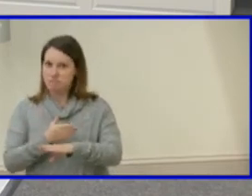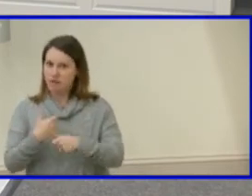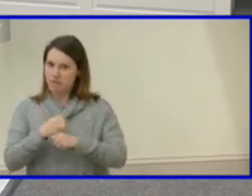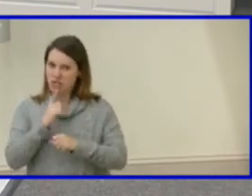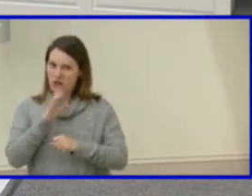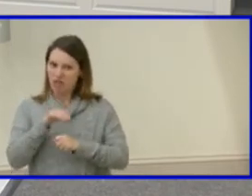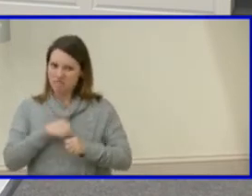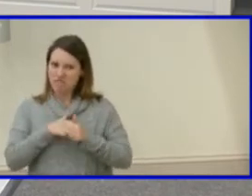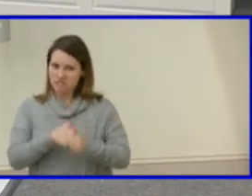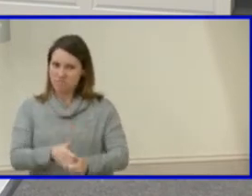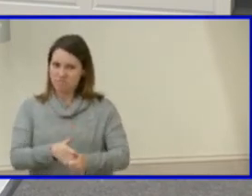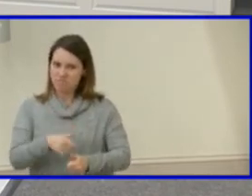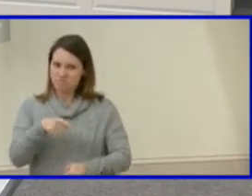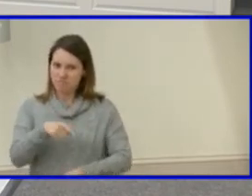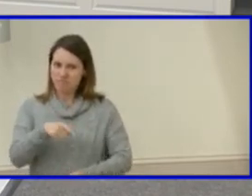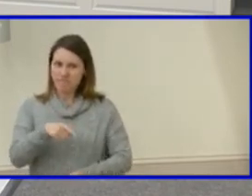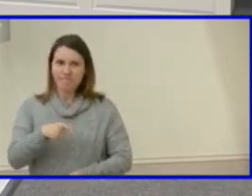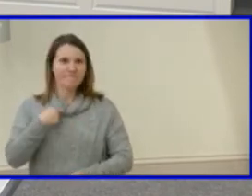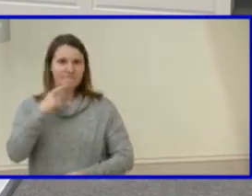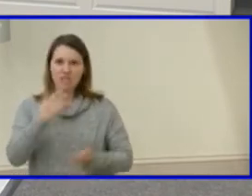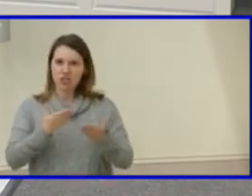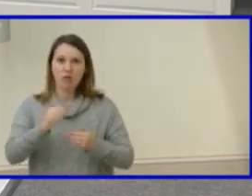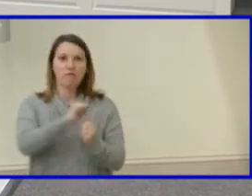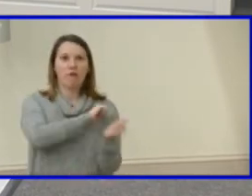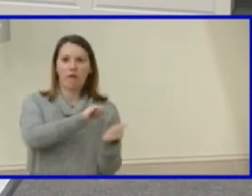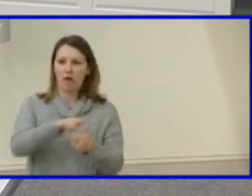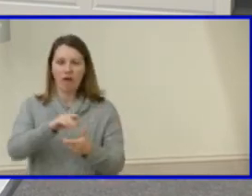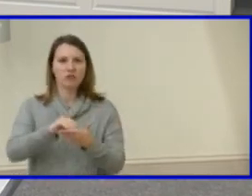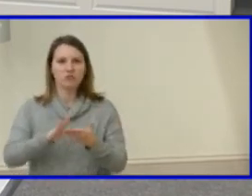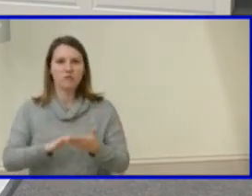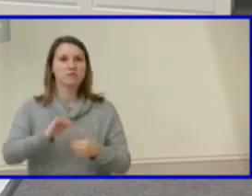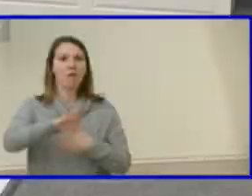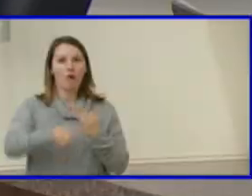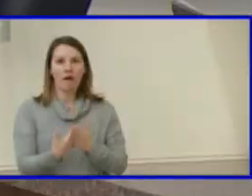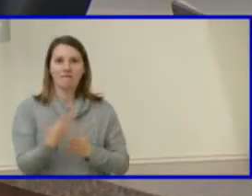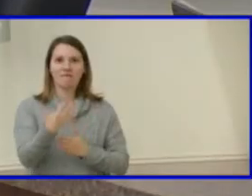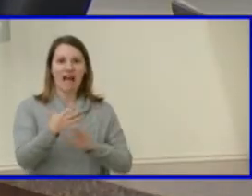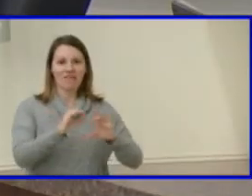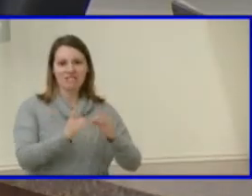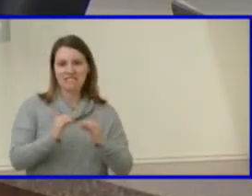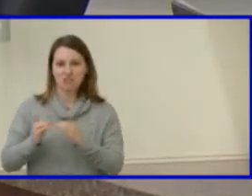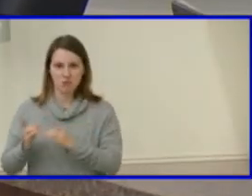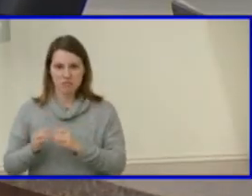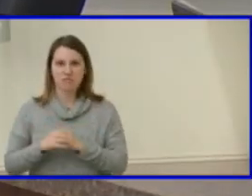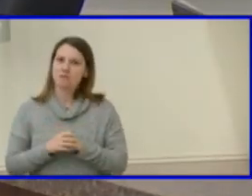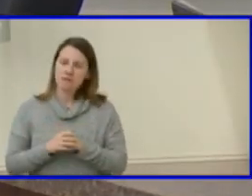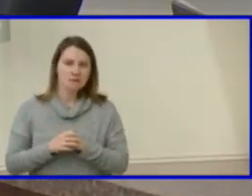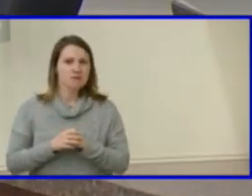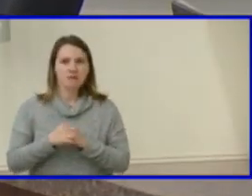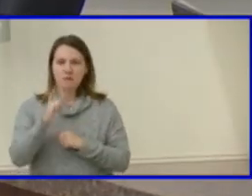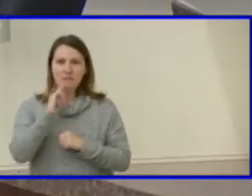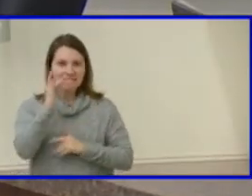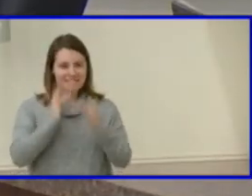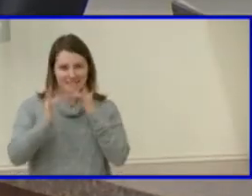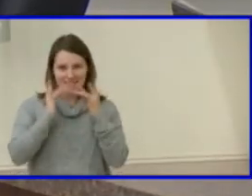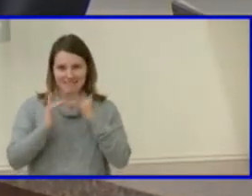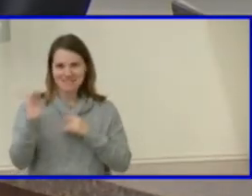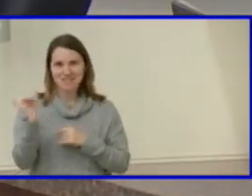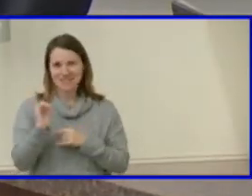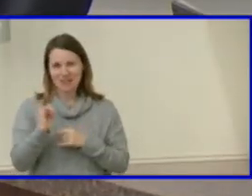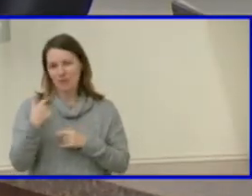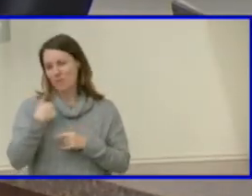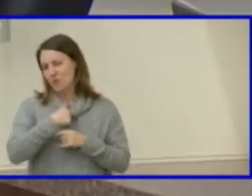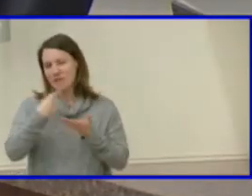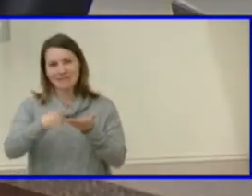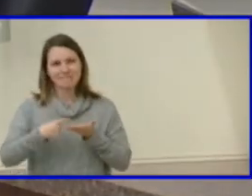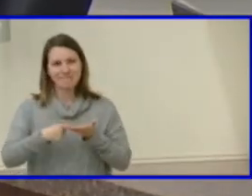i think that will serve all of our students and all five of our districts and is much needed as we've talked about at um